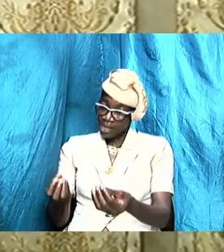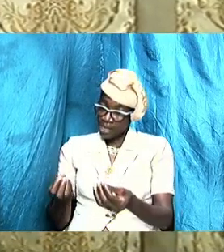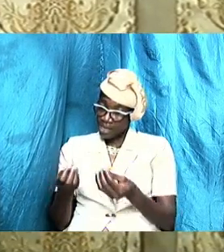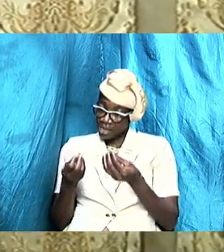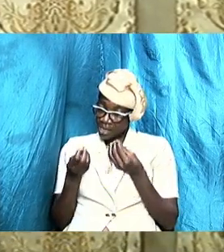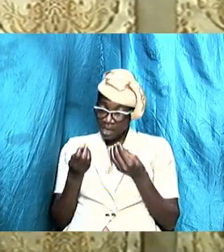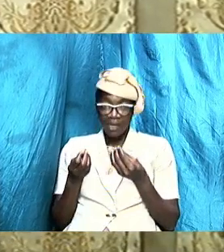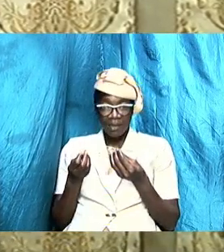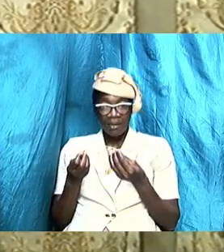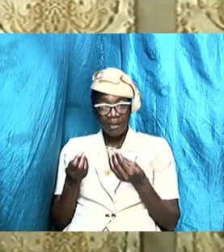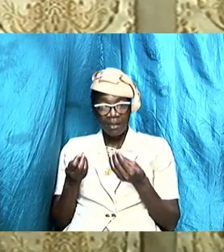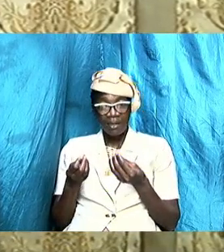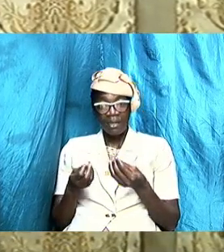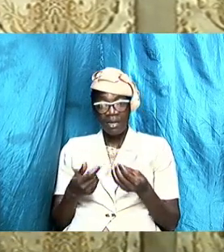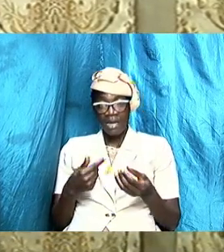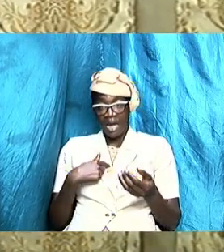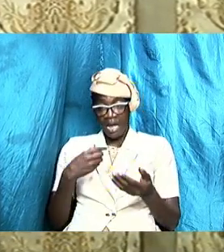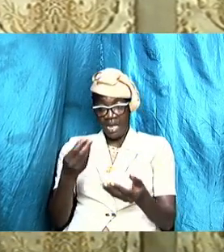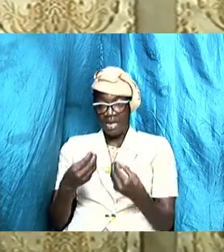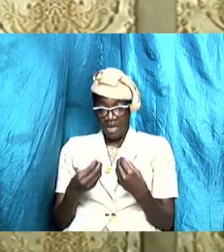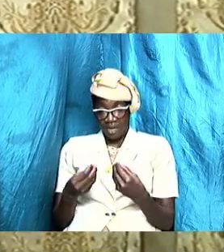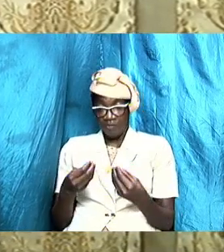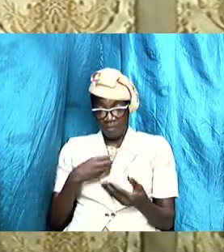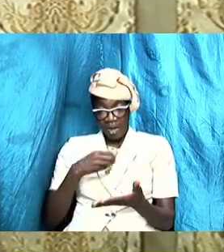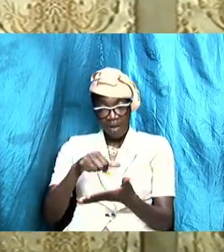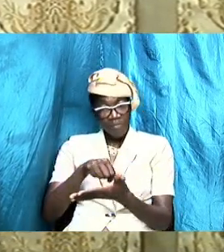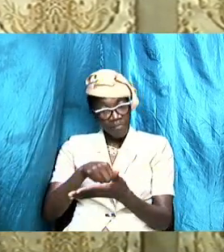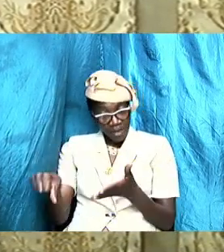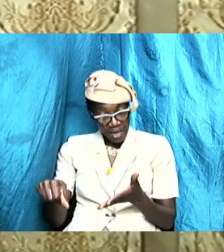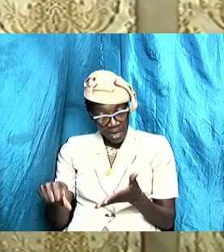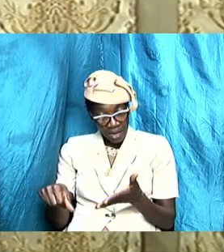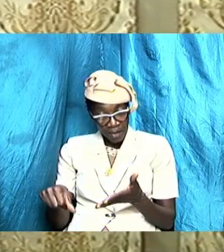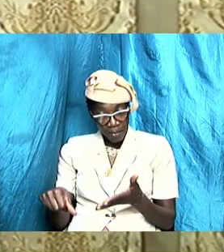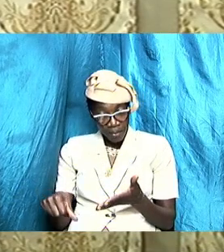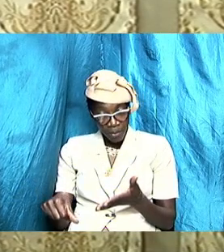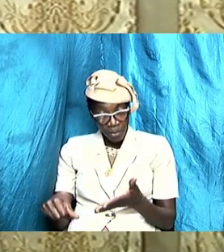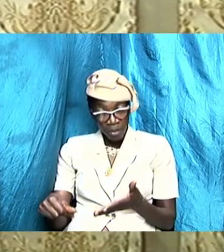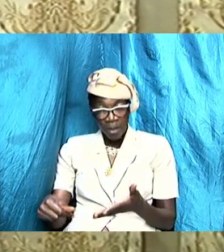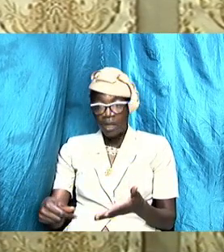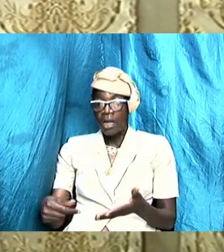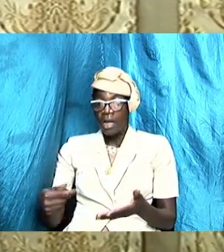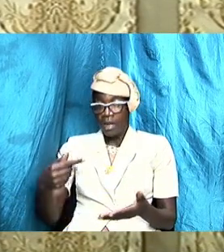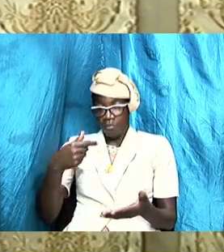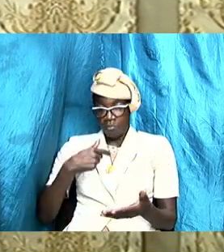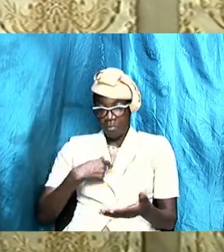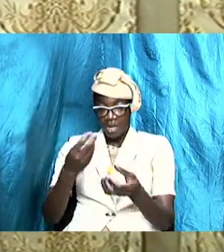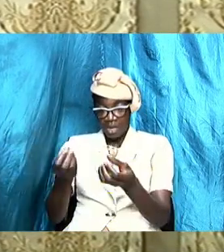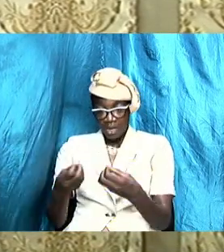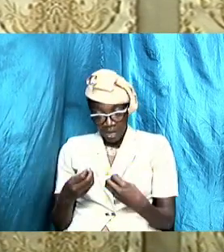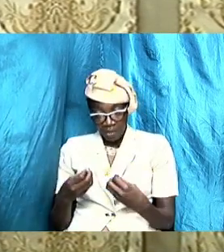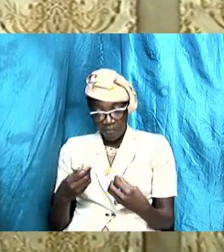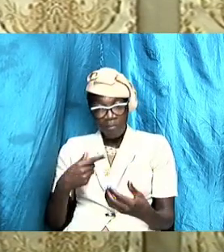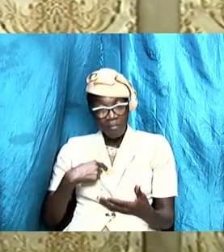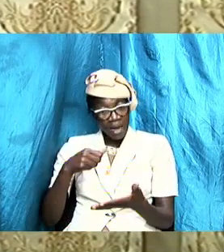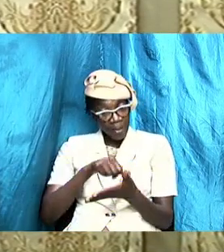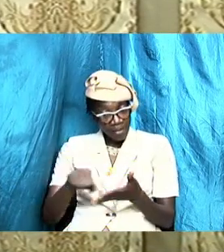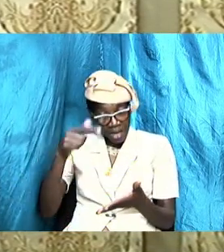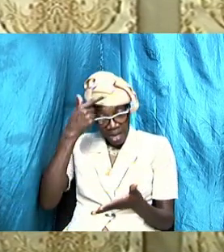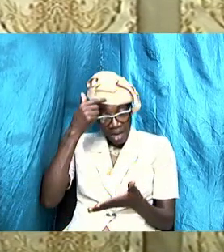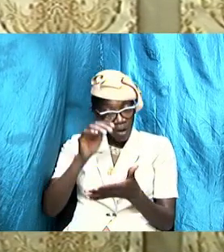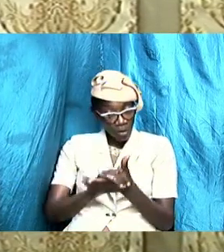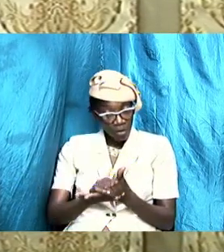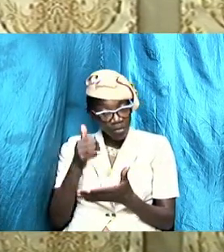is what I earn for my salary as a husband this is what I earn for my salary as a wife and we